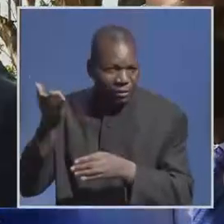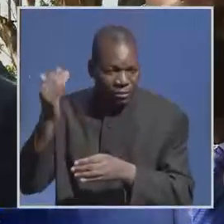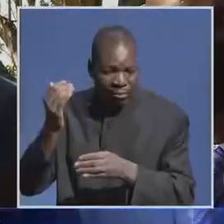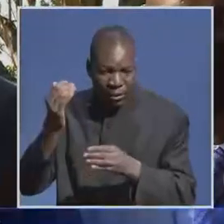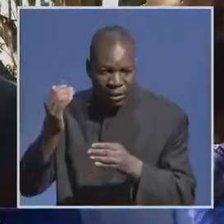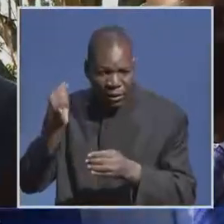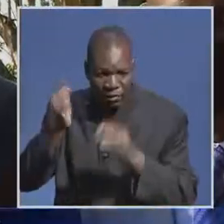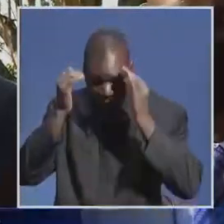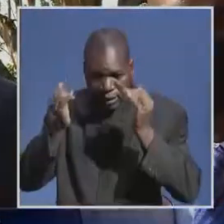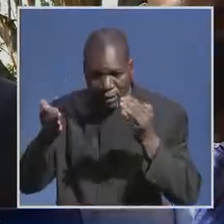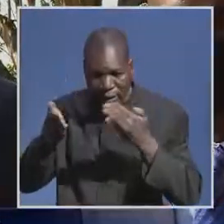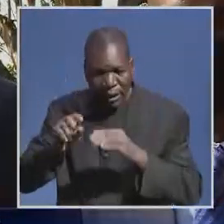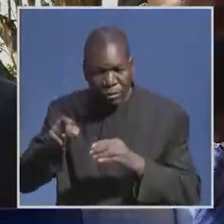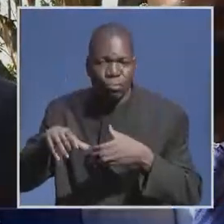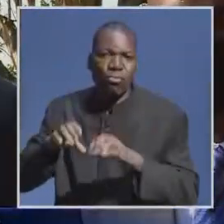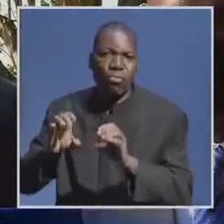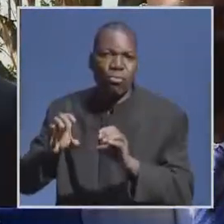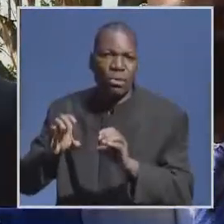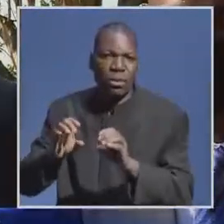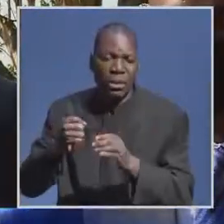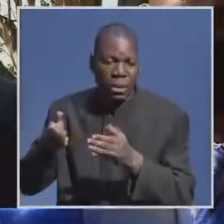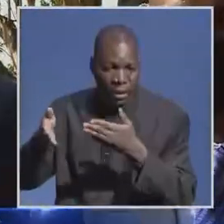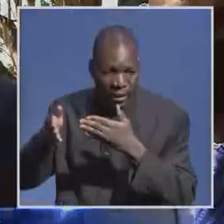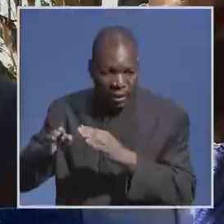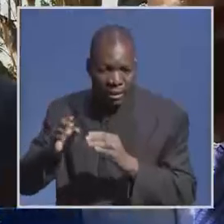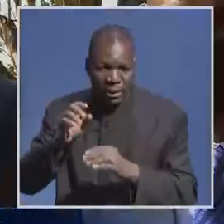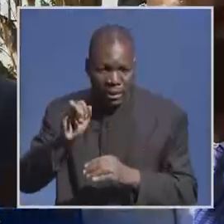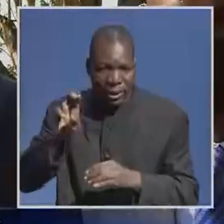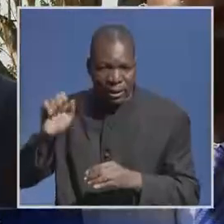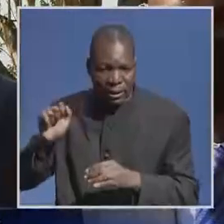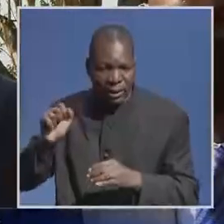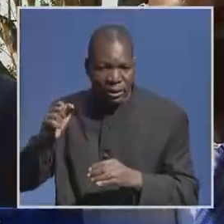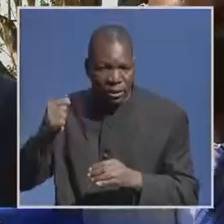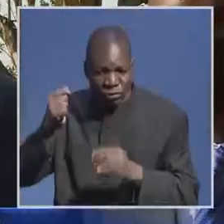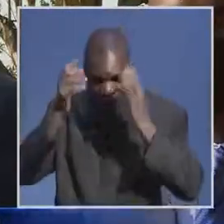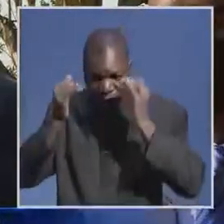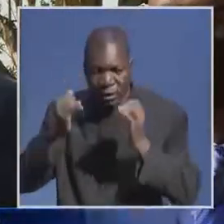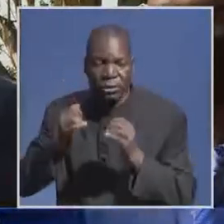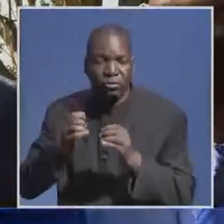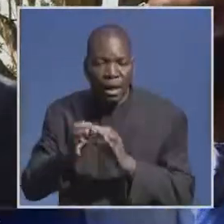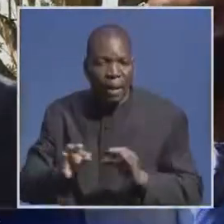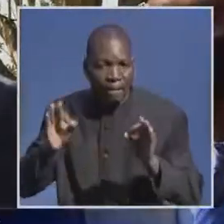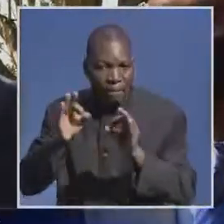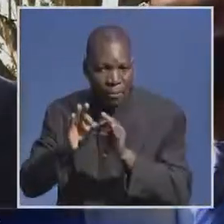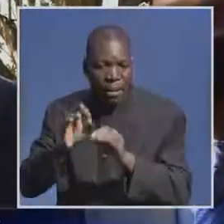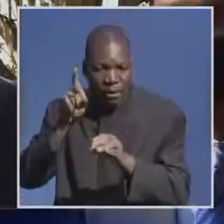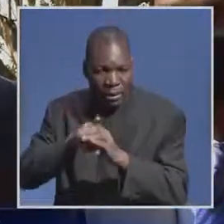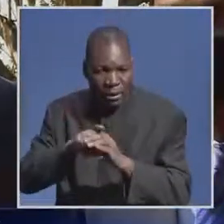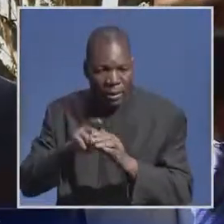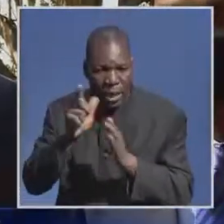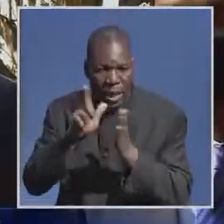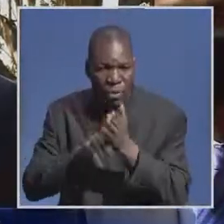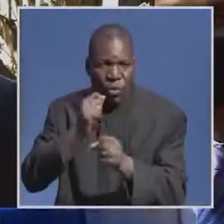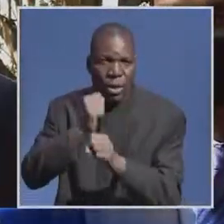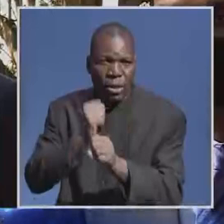He has also praised late Justice Mambilema as an epitome of gender excellence in the League of Fraternity. This is contained in Justice